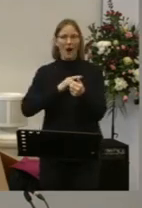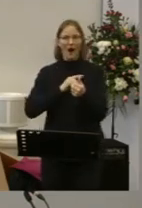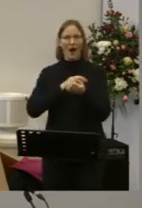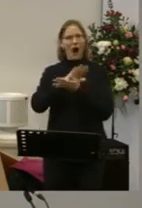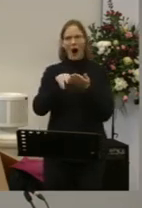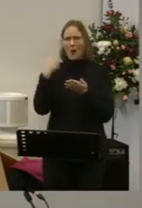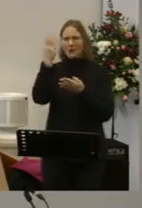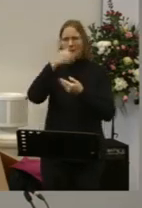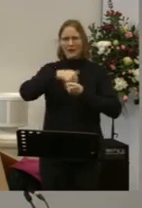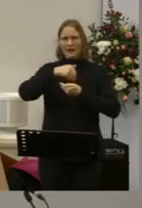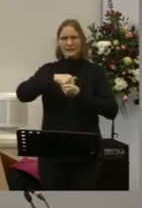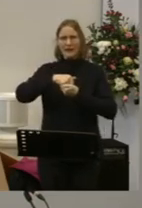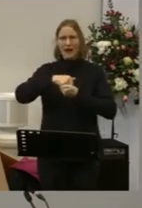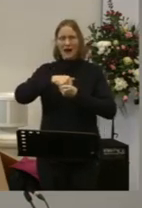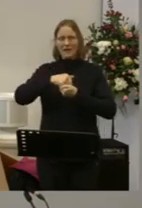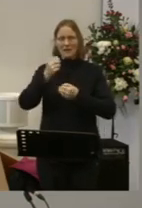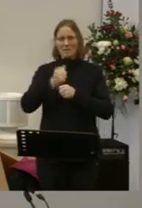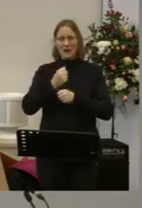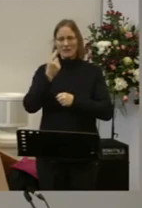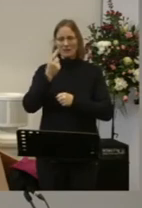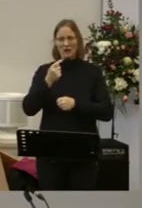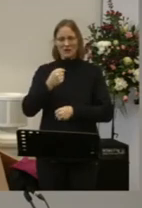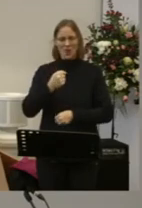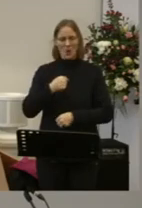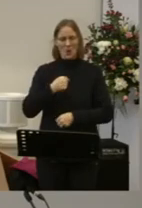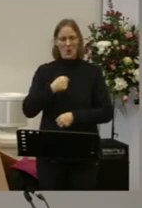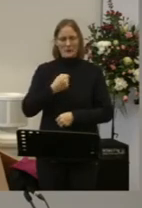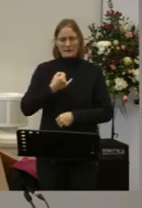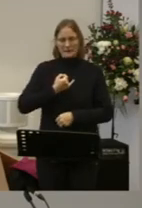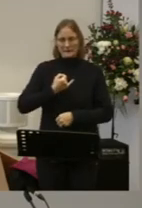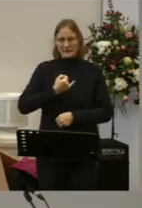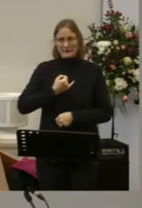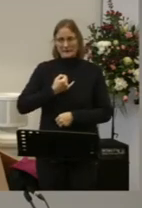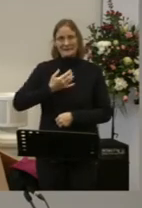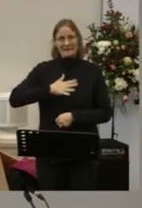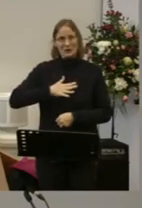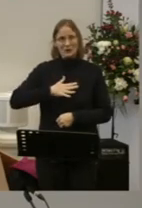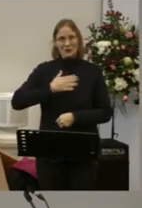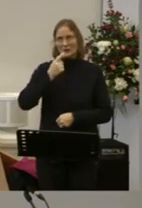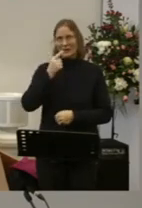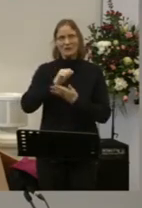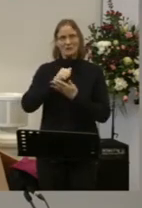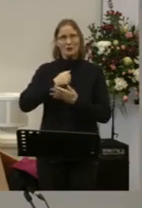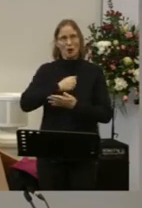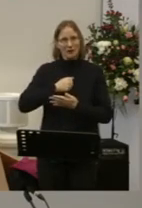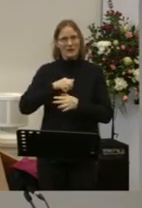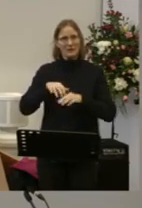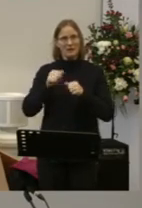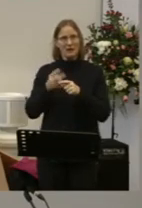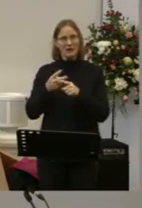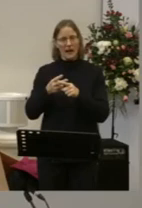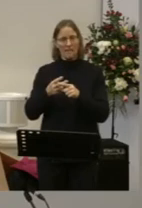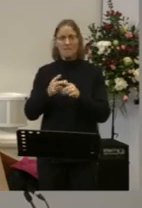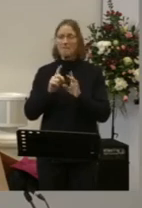Spirit Prompting us Showing us the things that we have done wrong And that we can Say sorry for And start again However Take it a step